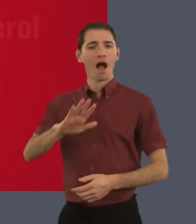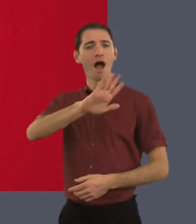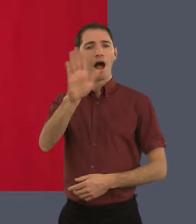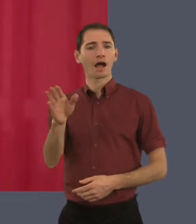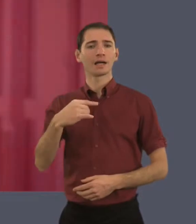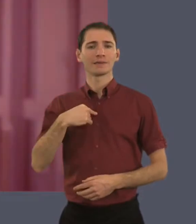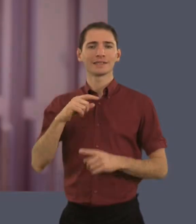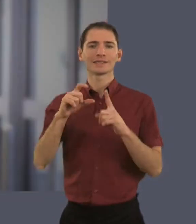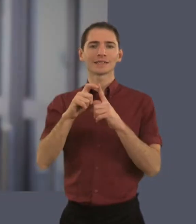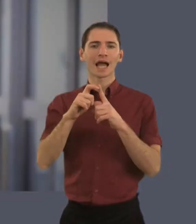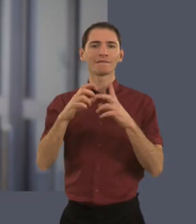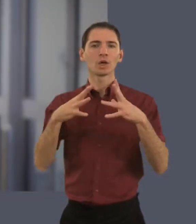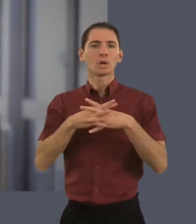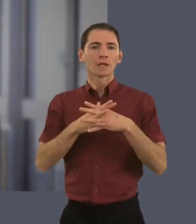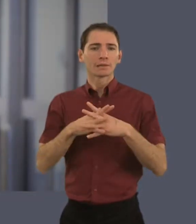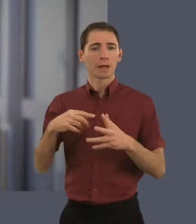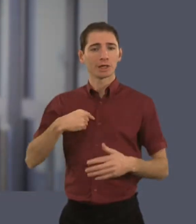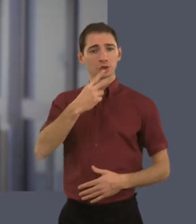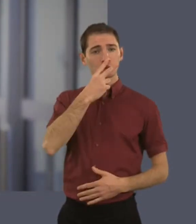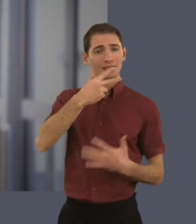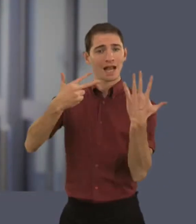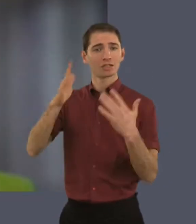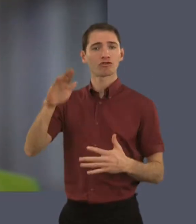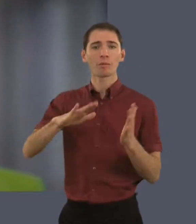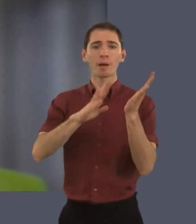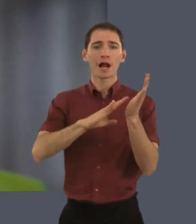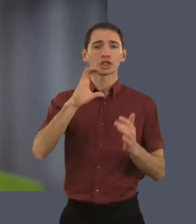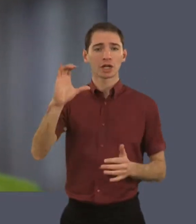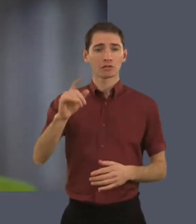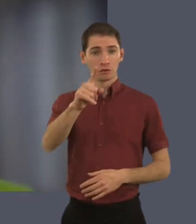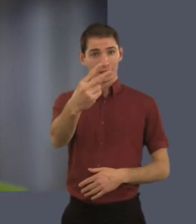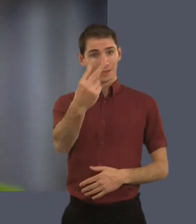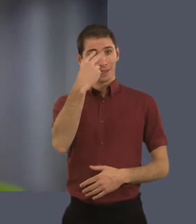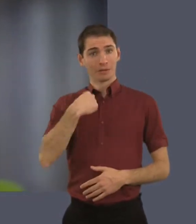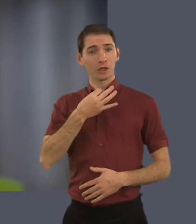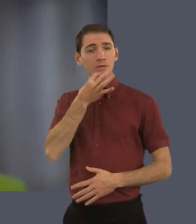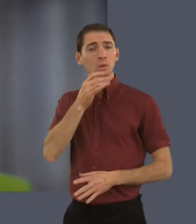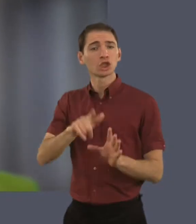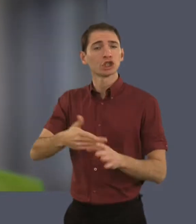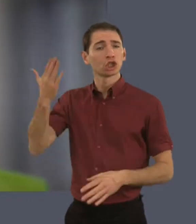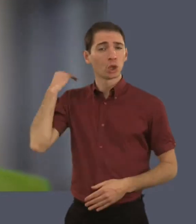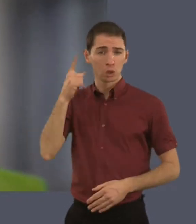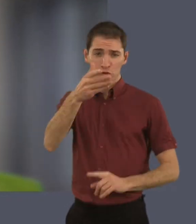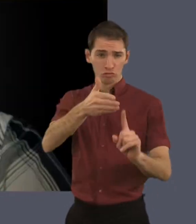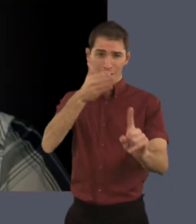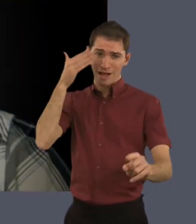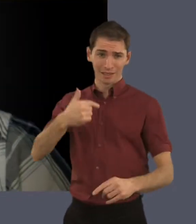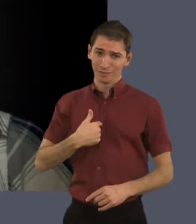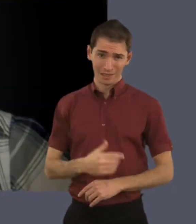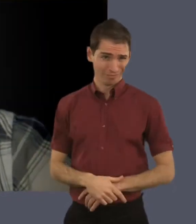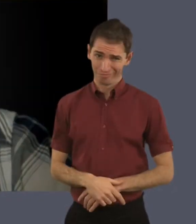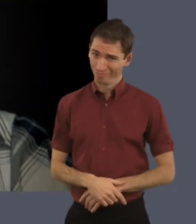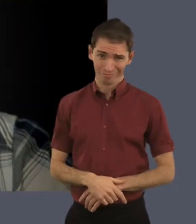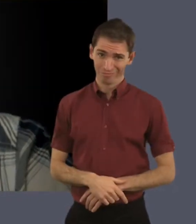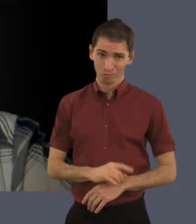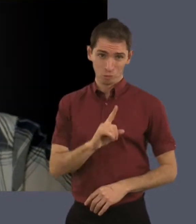Captioning I'm Dave Williams. I'm 28. I'm from Manchester. If you'd have seen me a